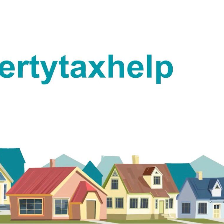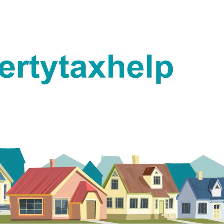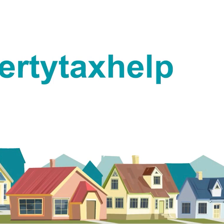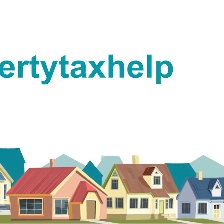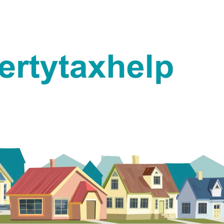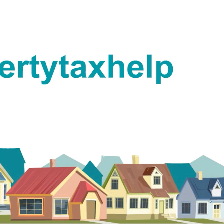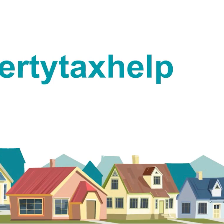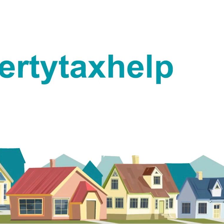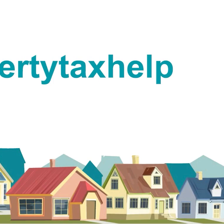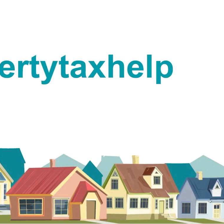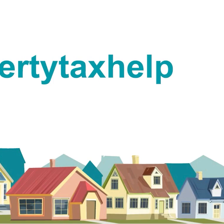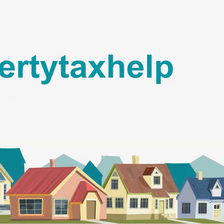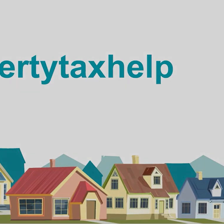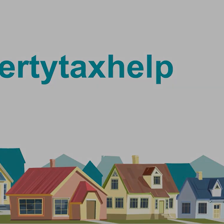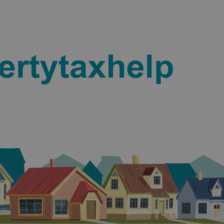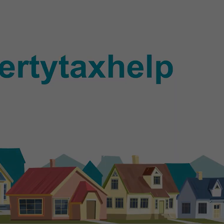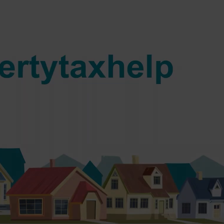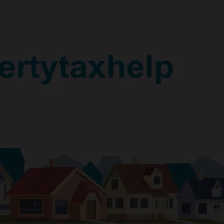So, this is you PA and and moving one low So, the prze print is better